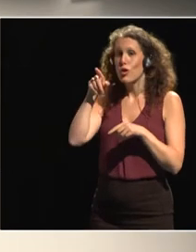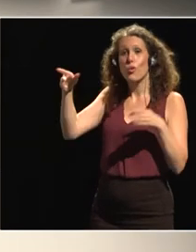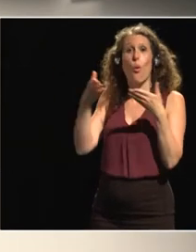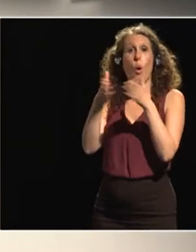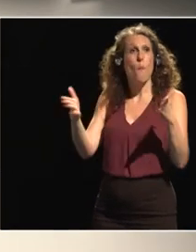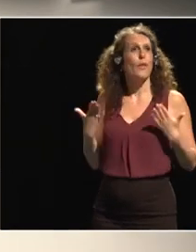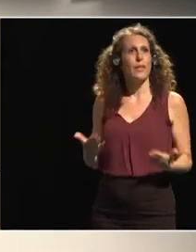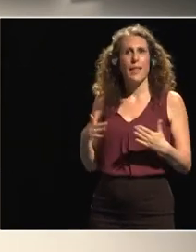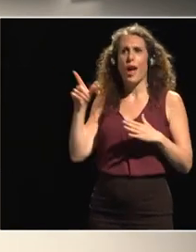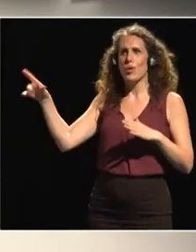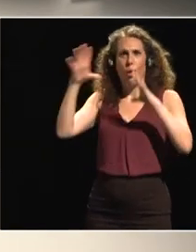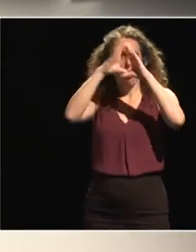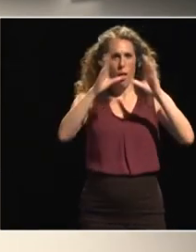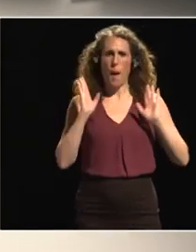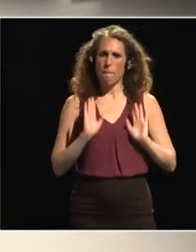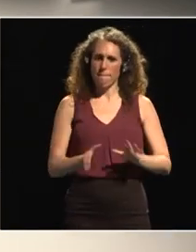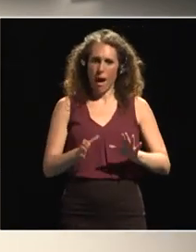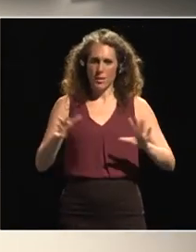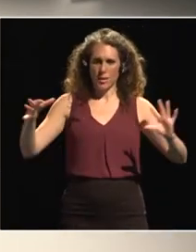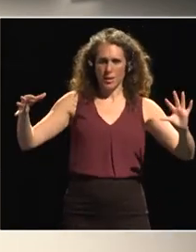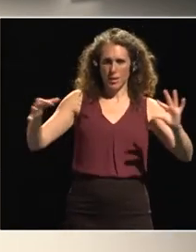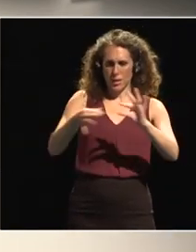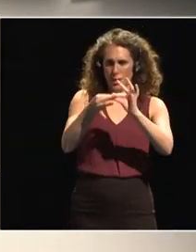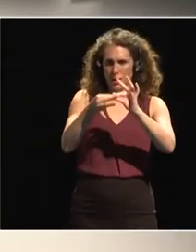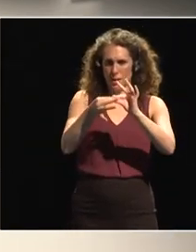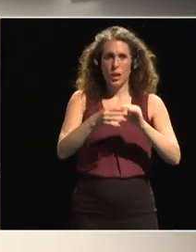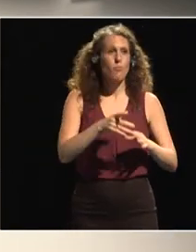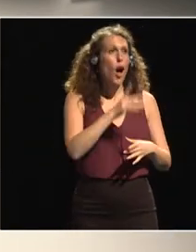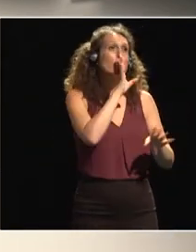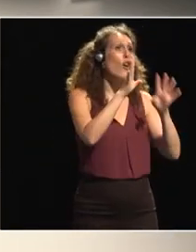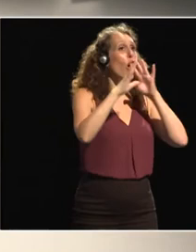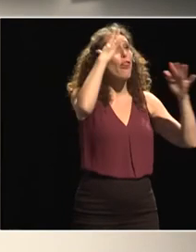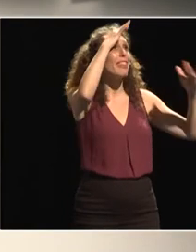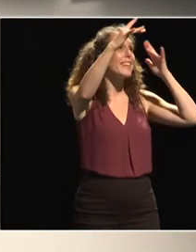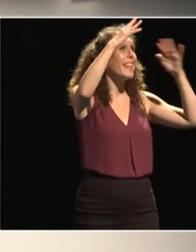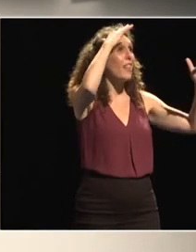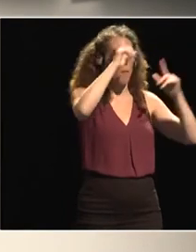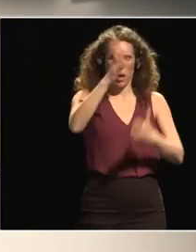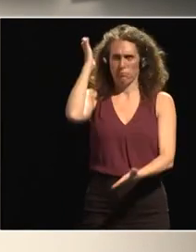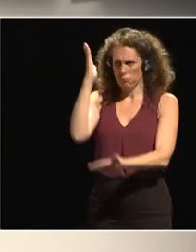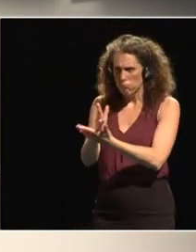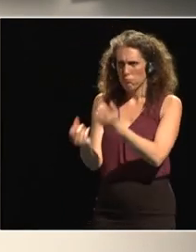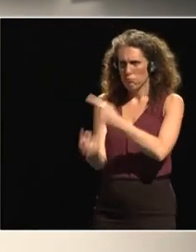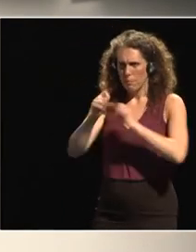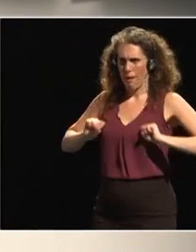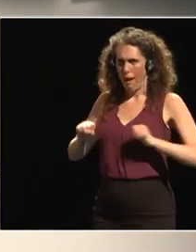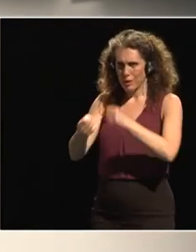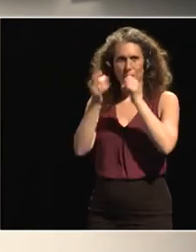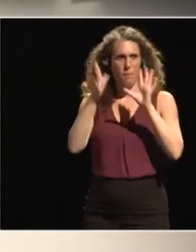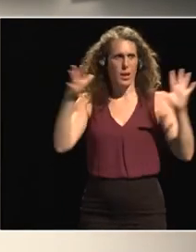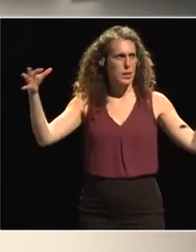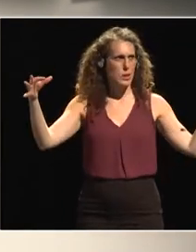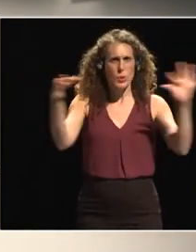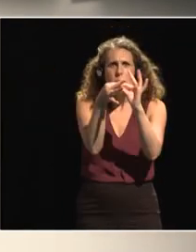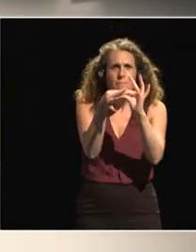bridge the gap between the speak and the practice so we we've discussed we we've come up with